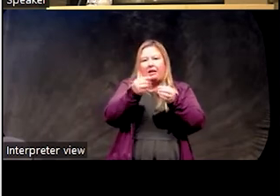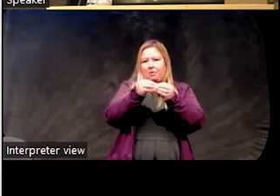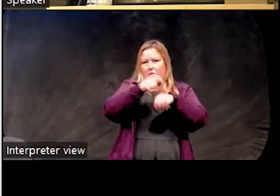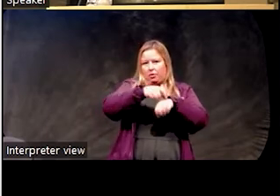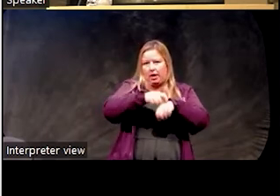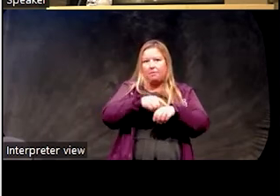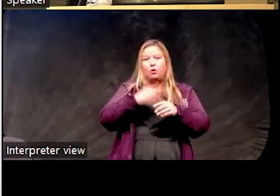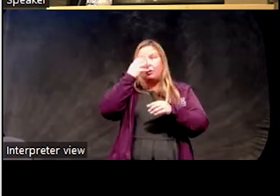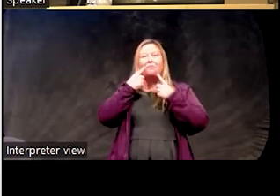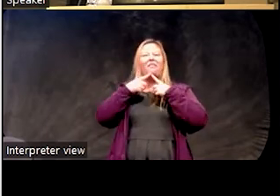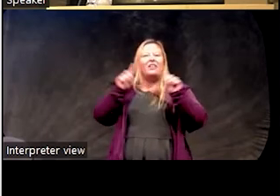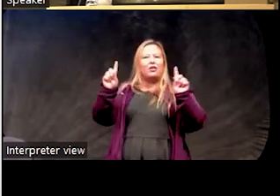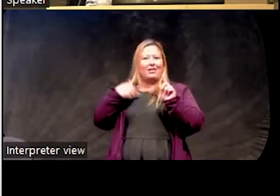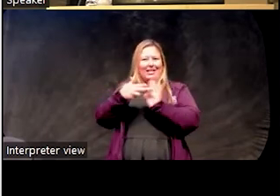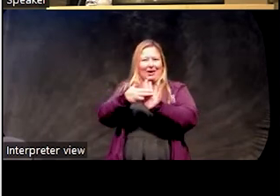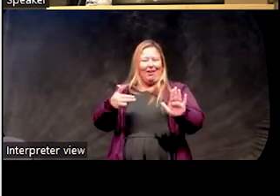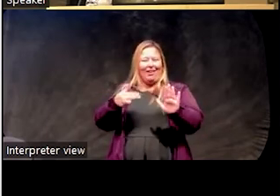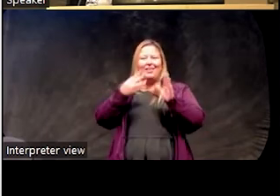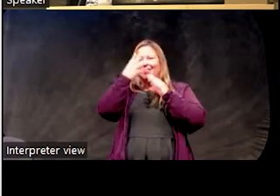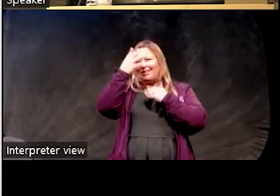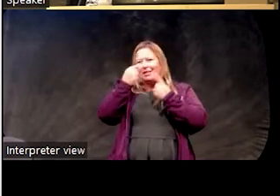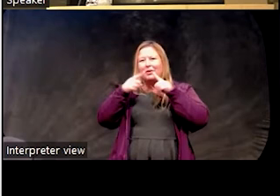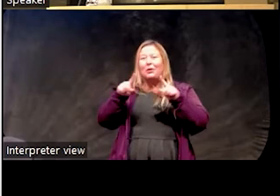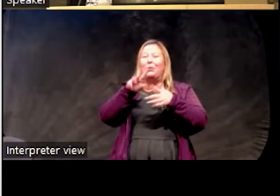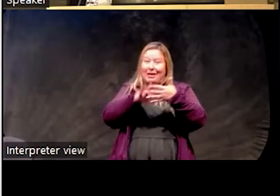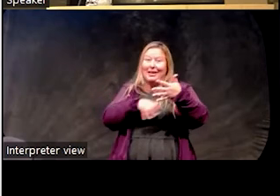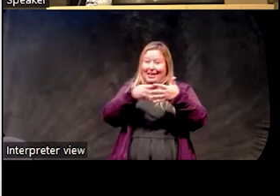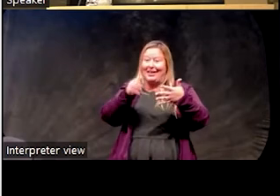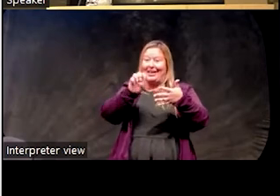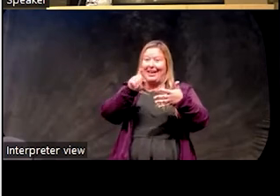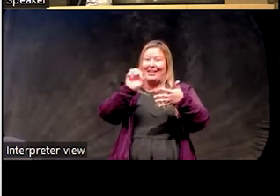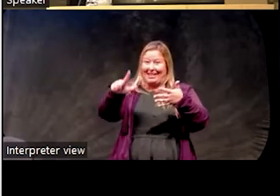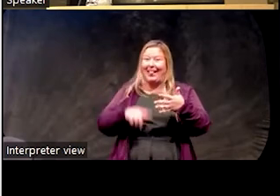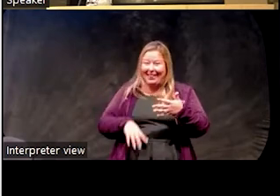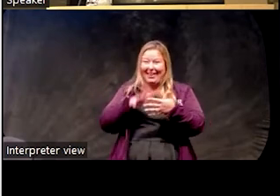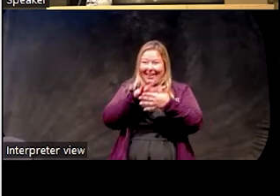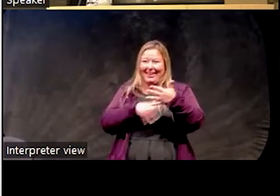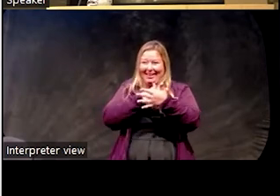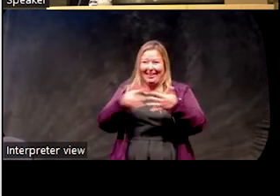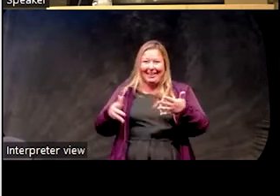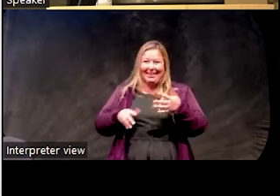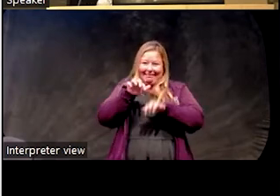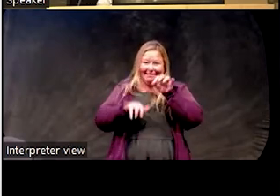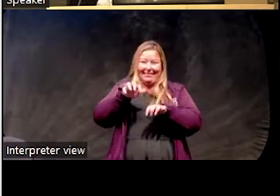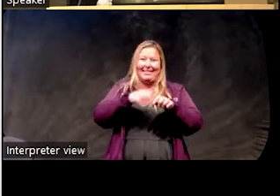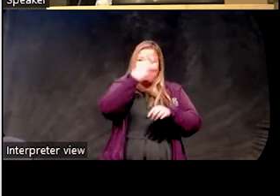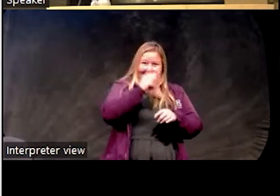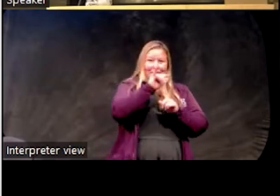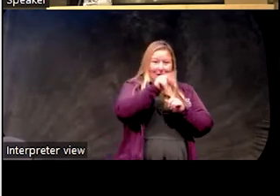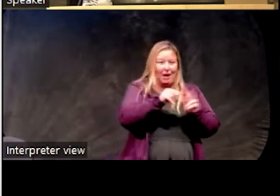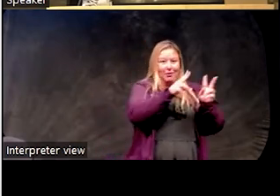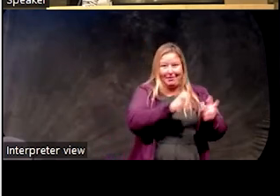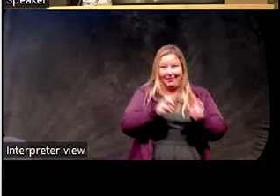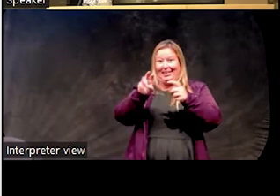sleep efficiency. So we use Excel sheets, have folks' sleep diaries be put into